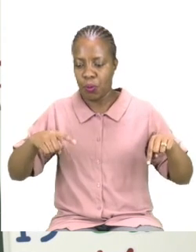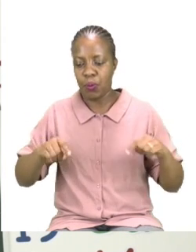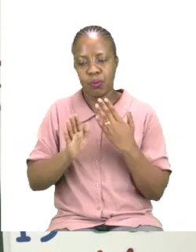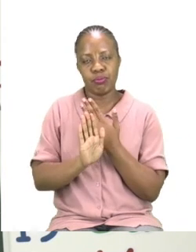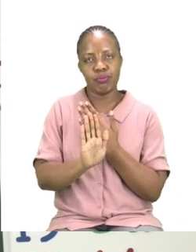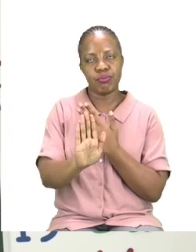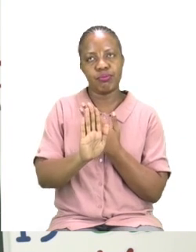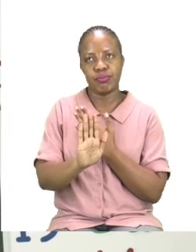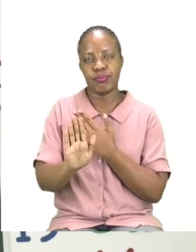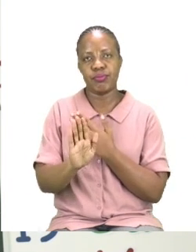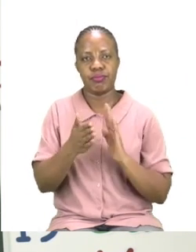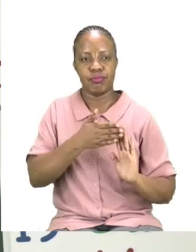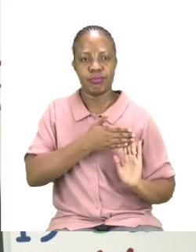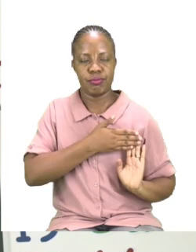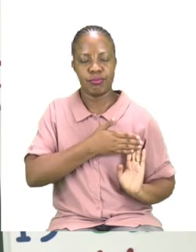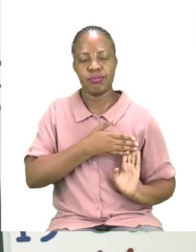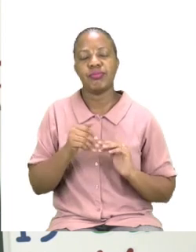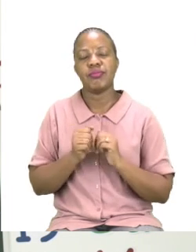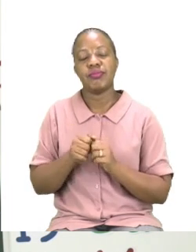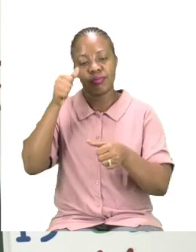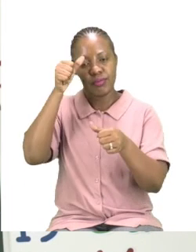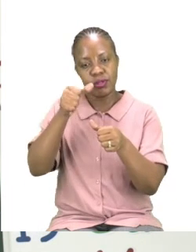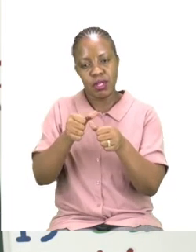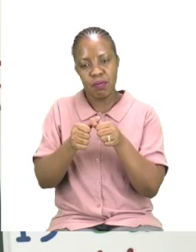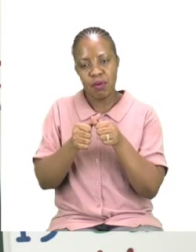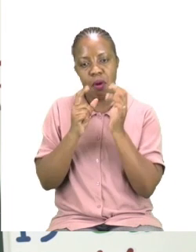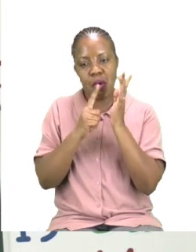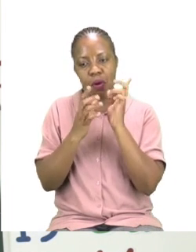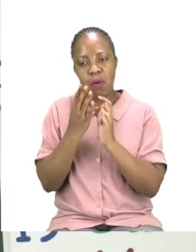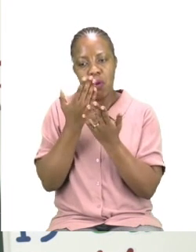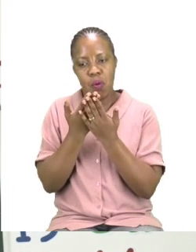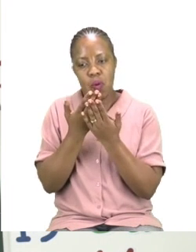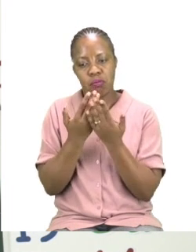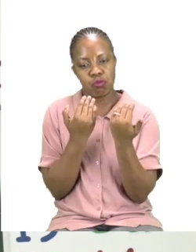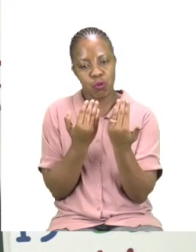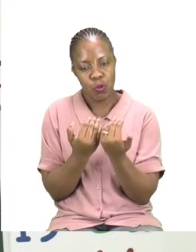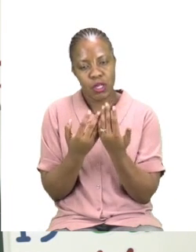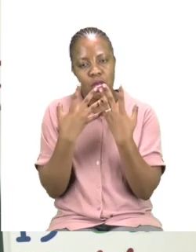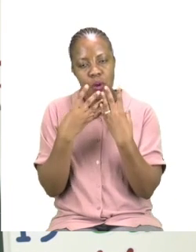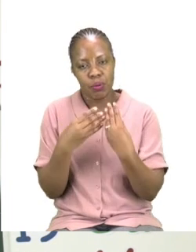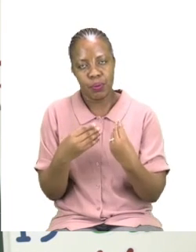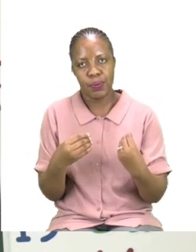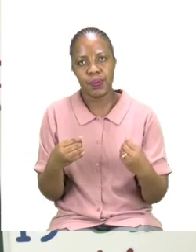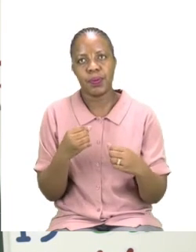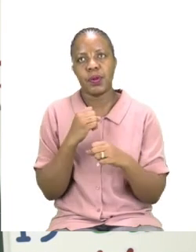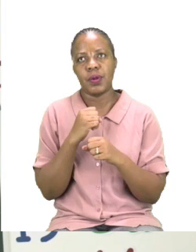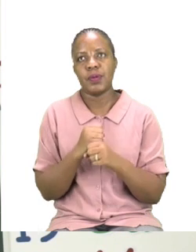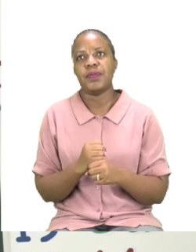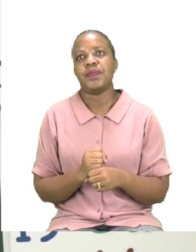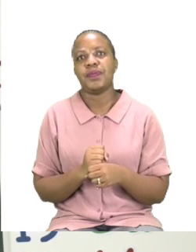Remember to dry your hands before you touch anything else. Well done. I actually want to